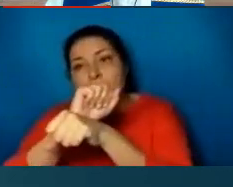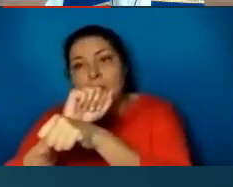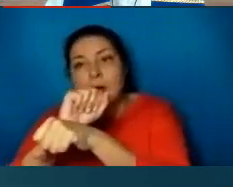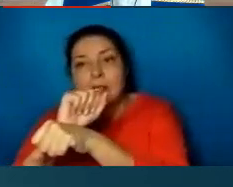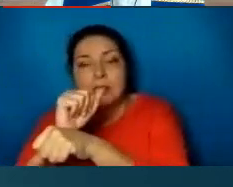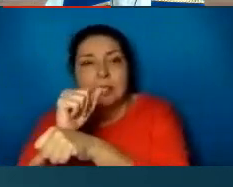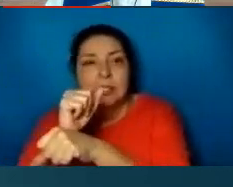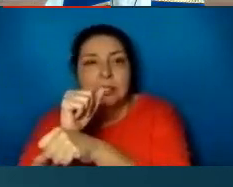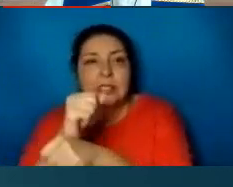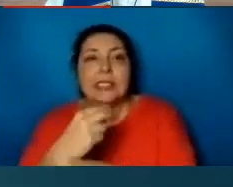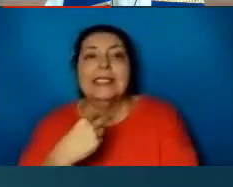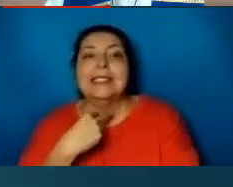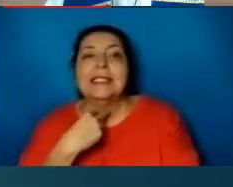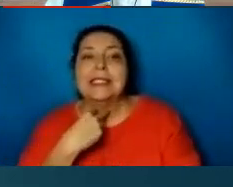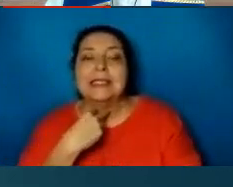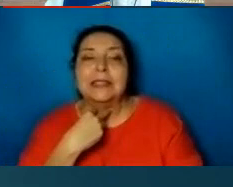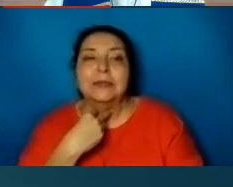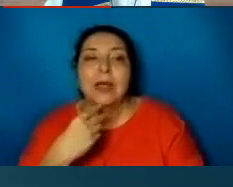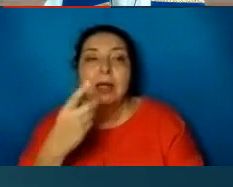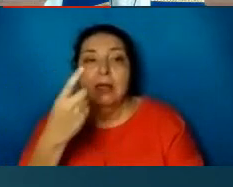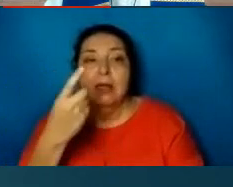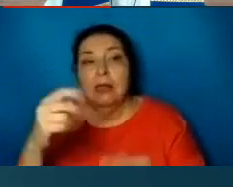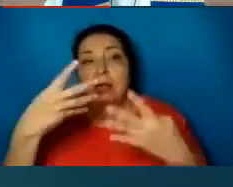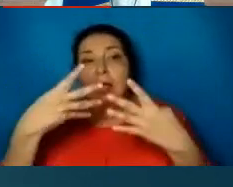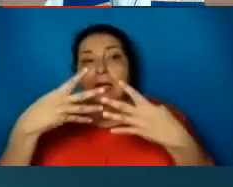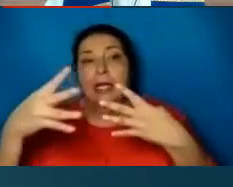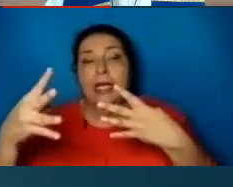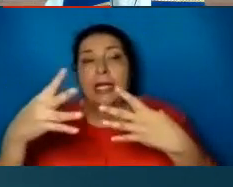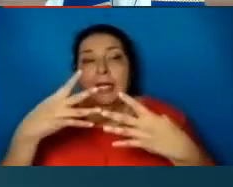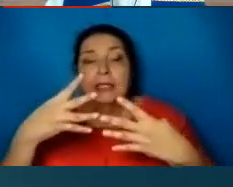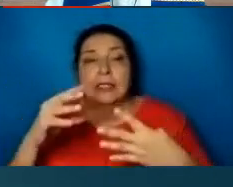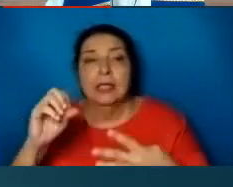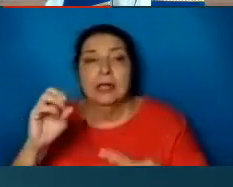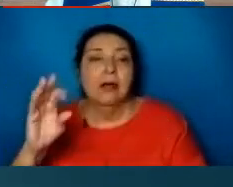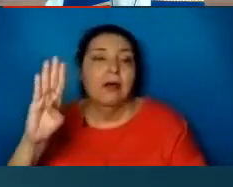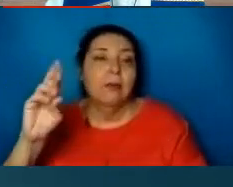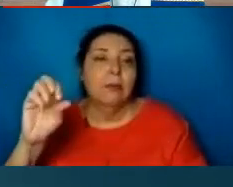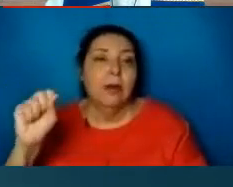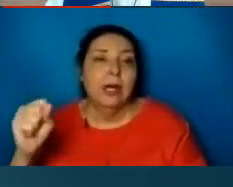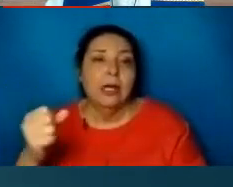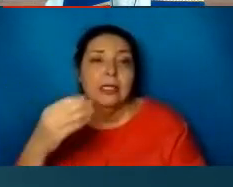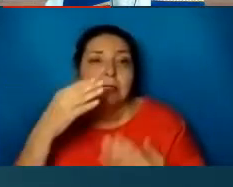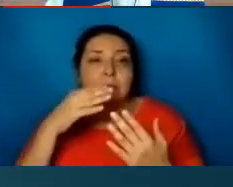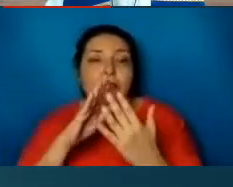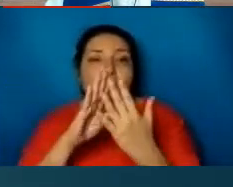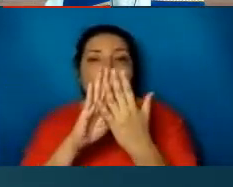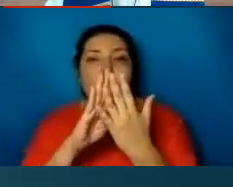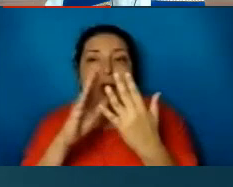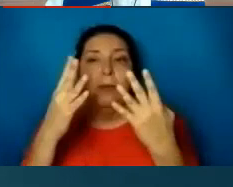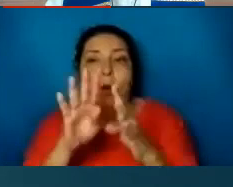knowledge bell, the peace, the rest, the holy